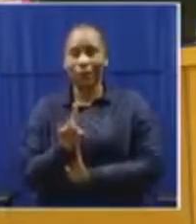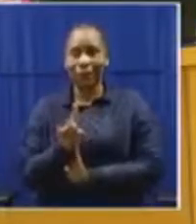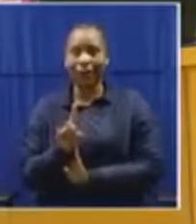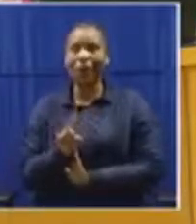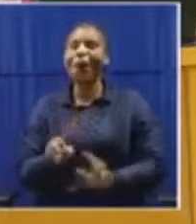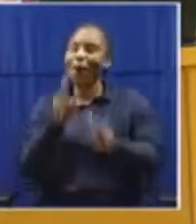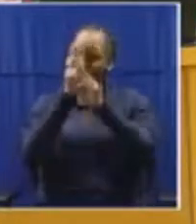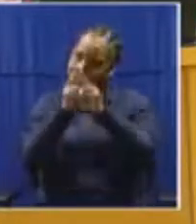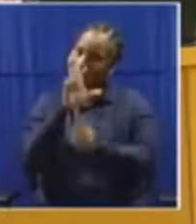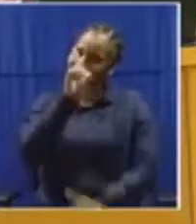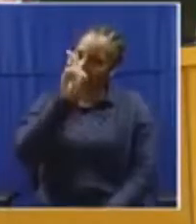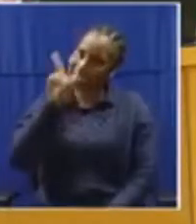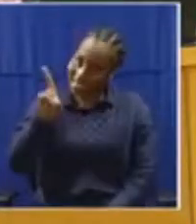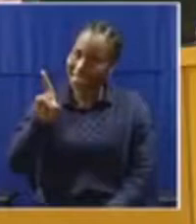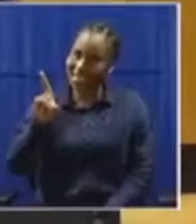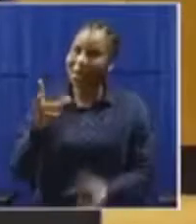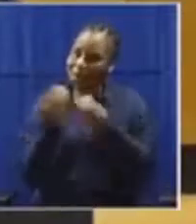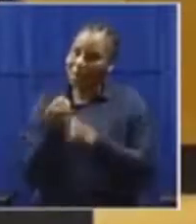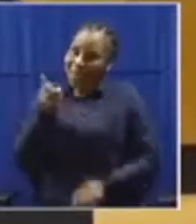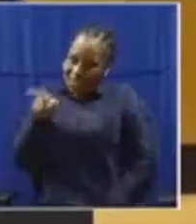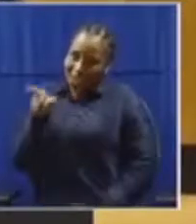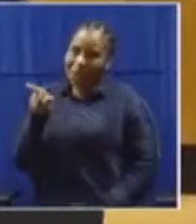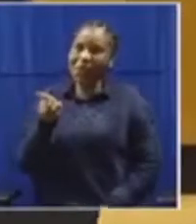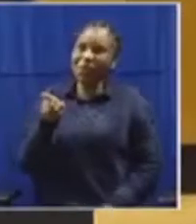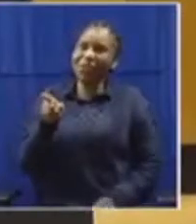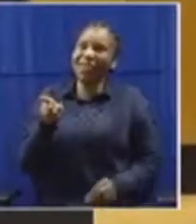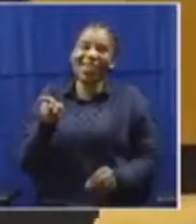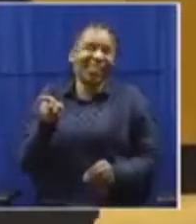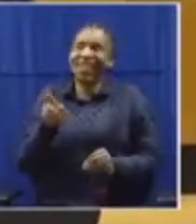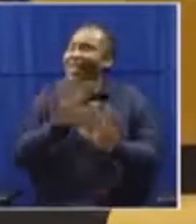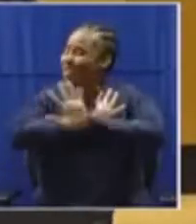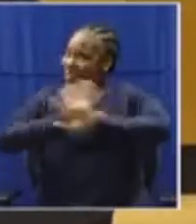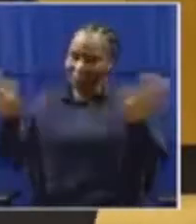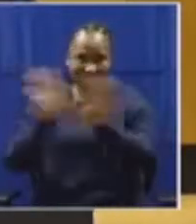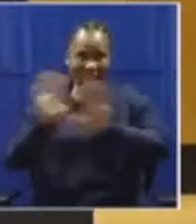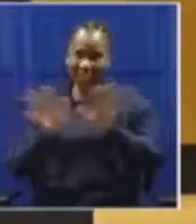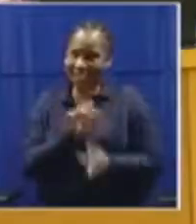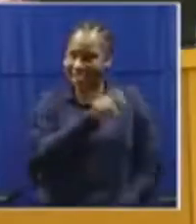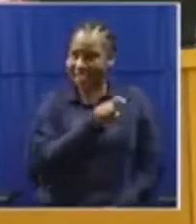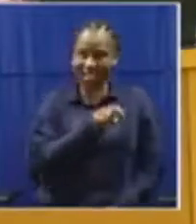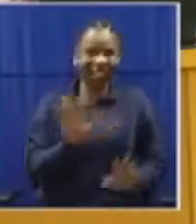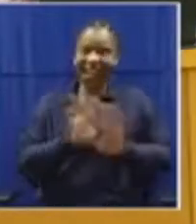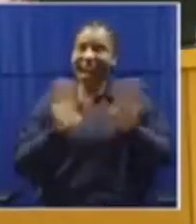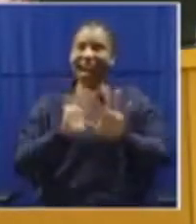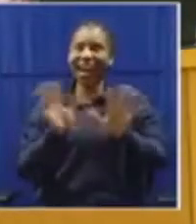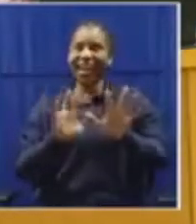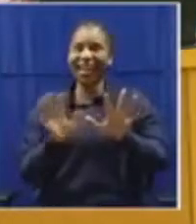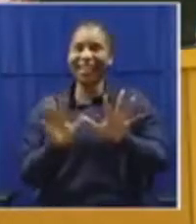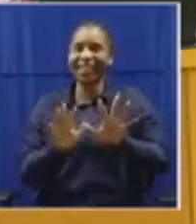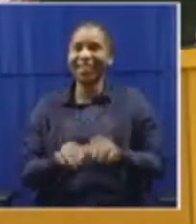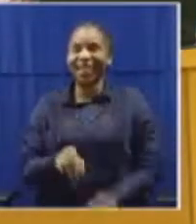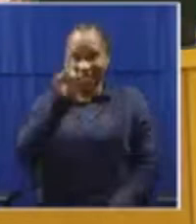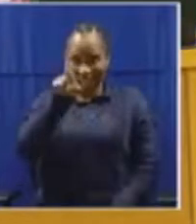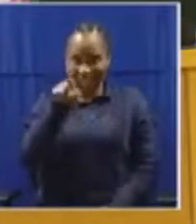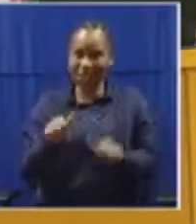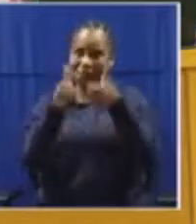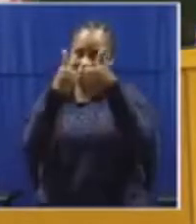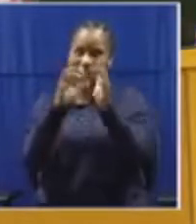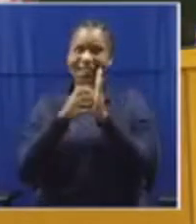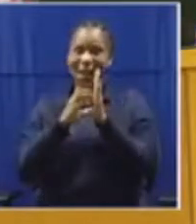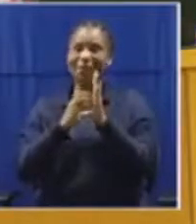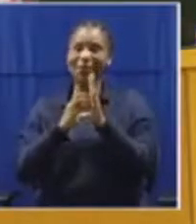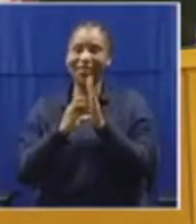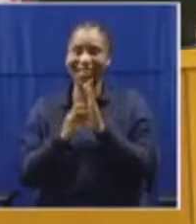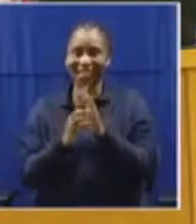contesting him. Because that is most likely. Not this one is there. Thank you. I'm sure he's hearing